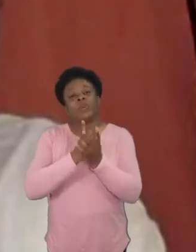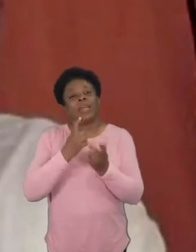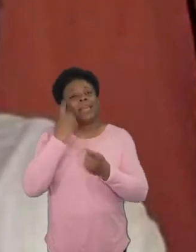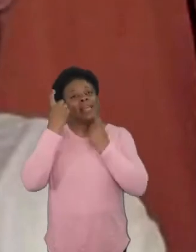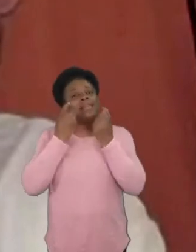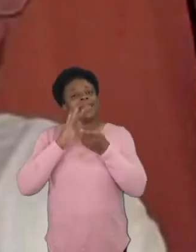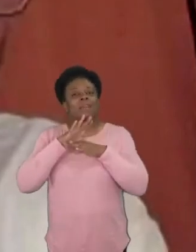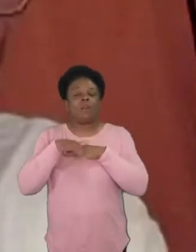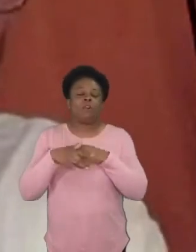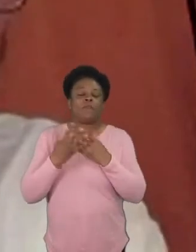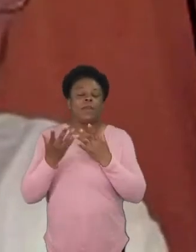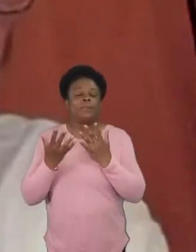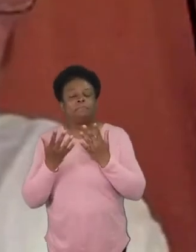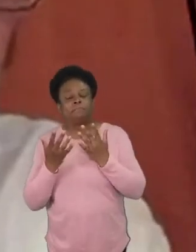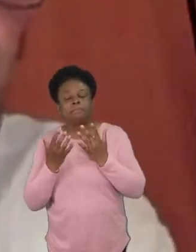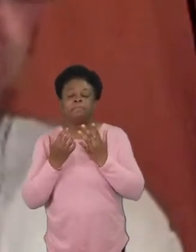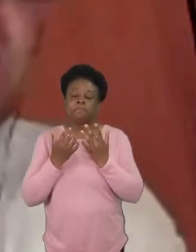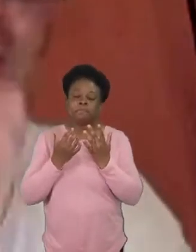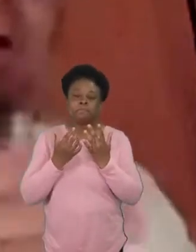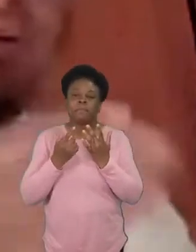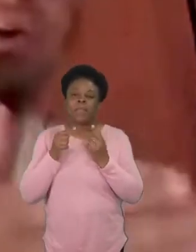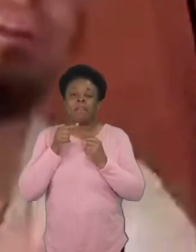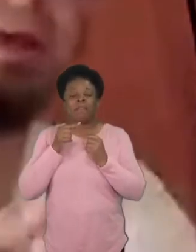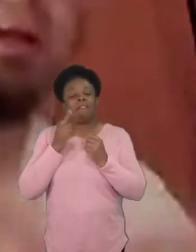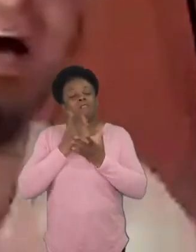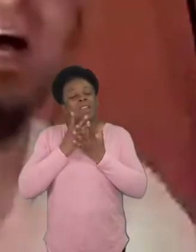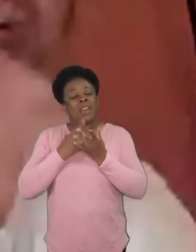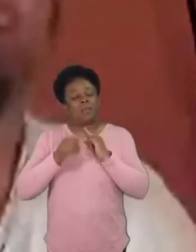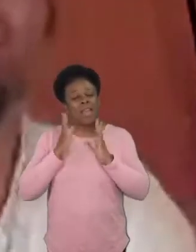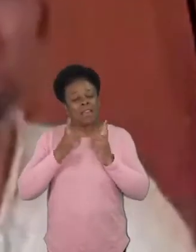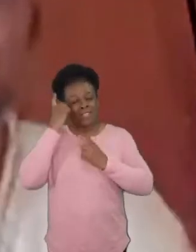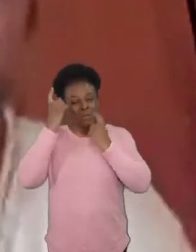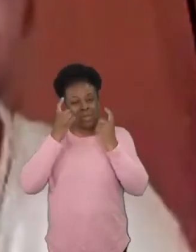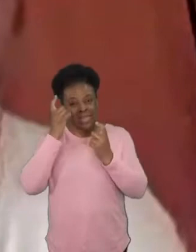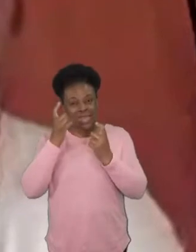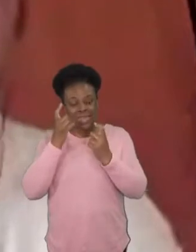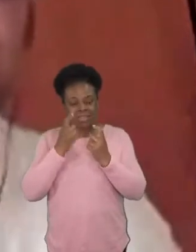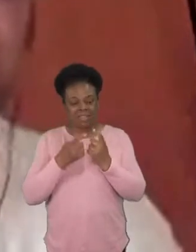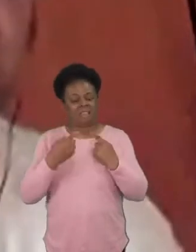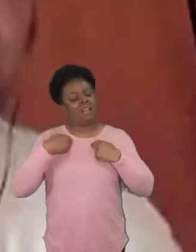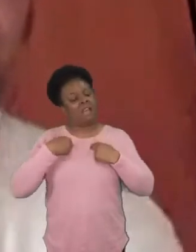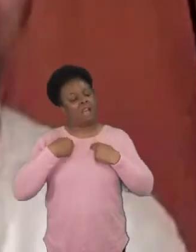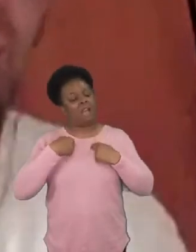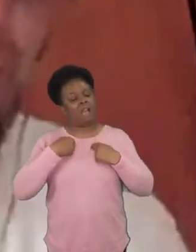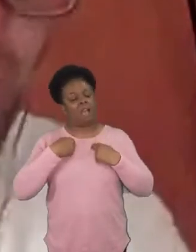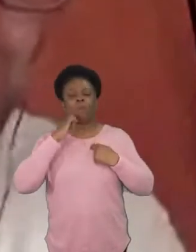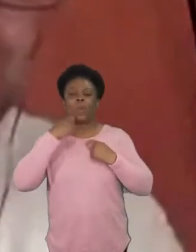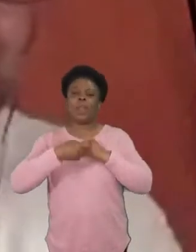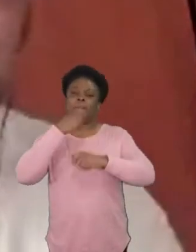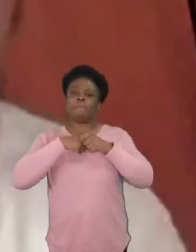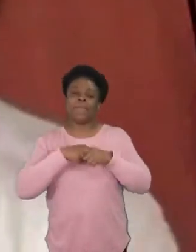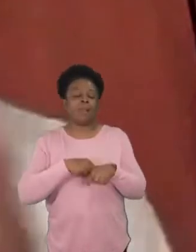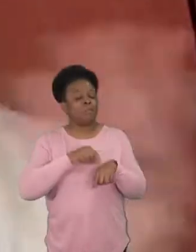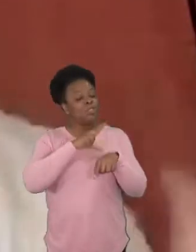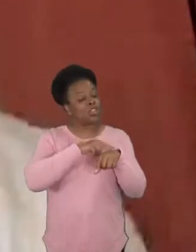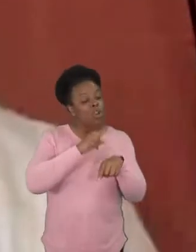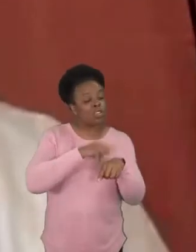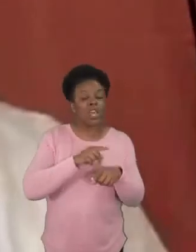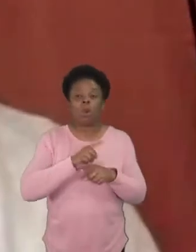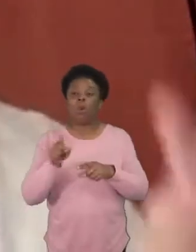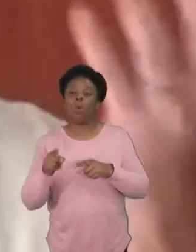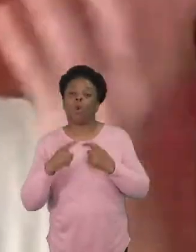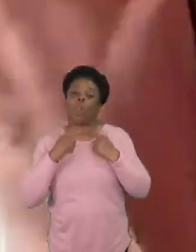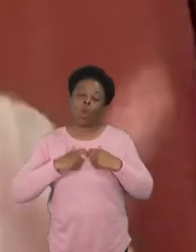um that the the question becomes not just am i going to be a doctor or lawyer or plumber but what